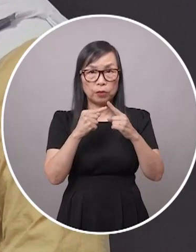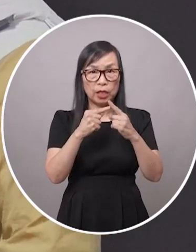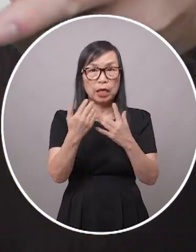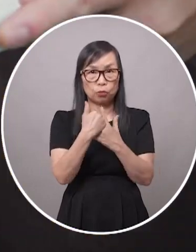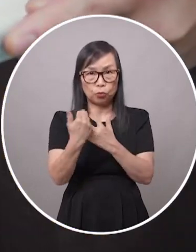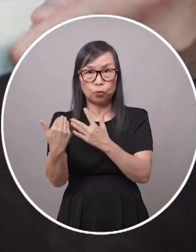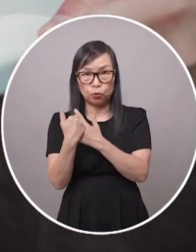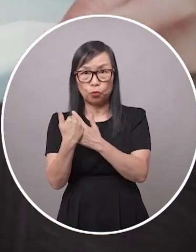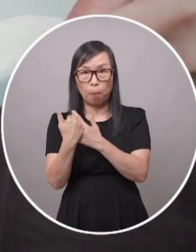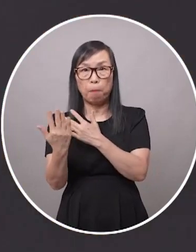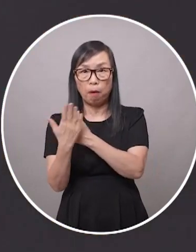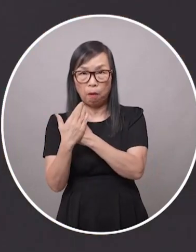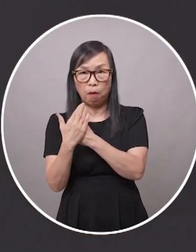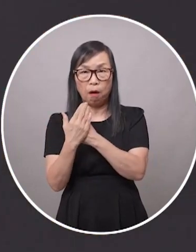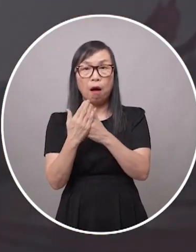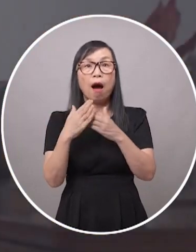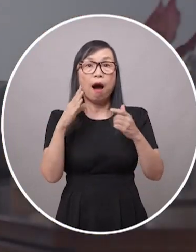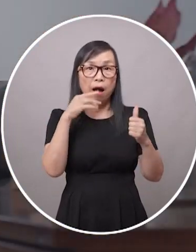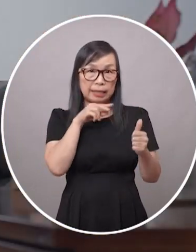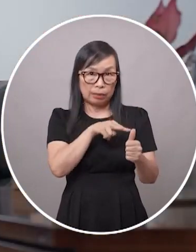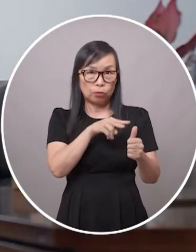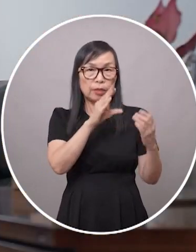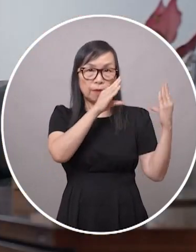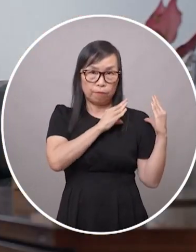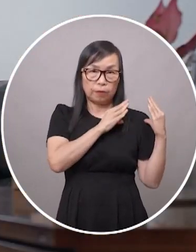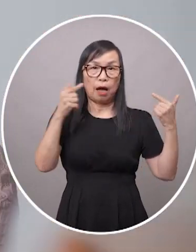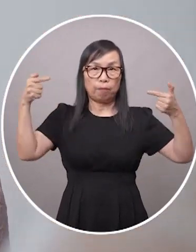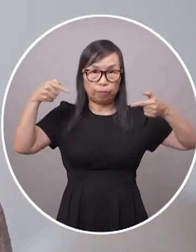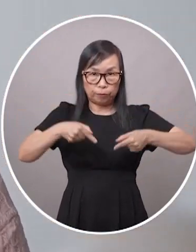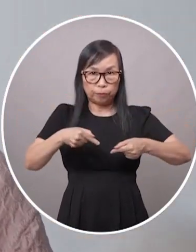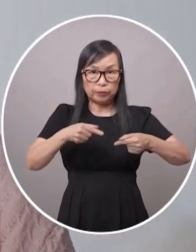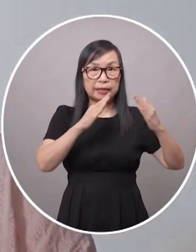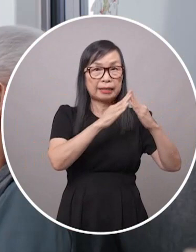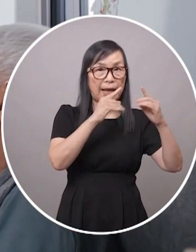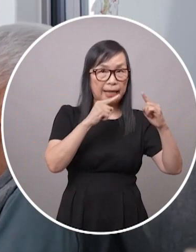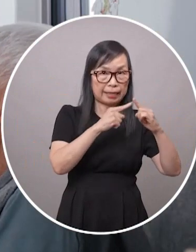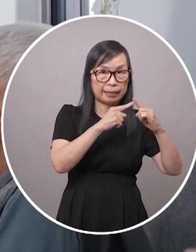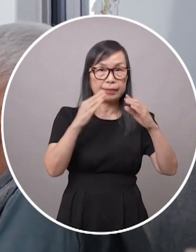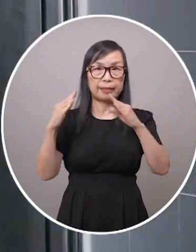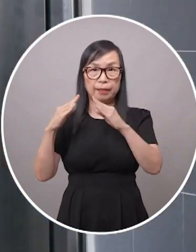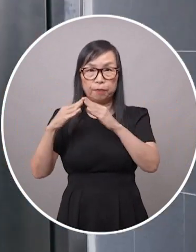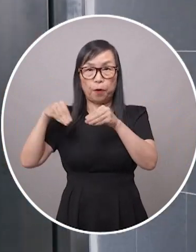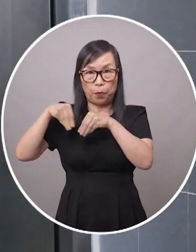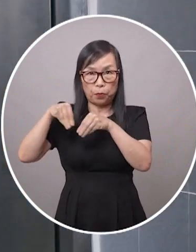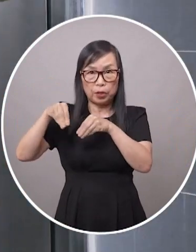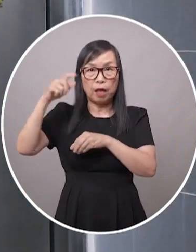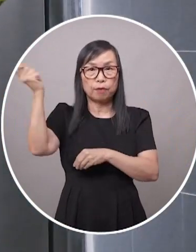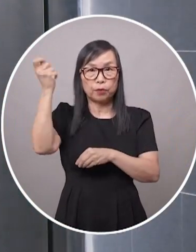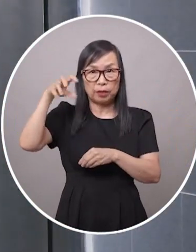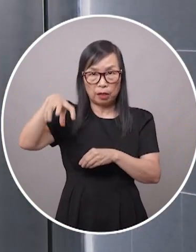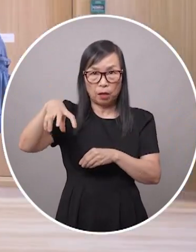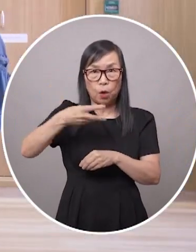People around carers could lend a hand to support and ease their burden. Families, neighbours